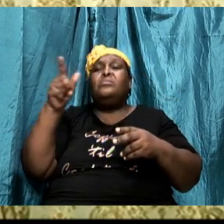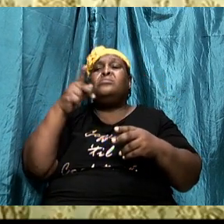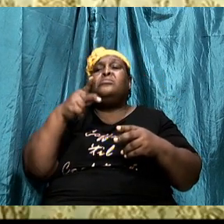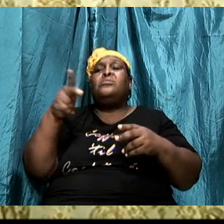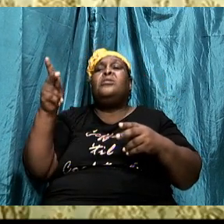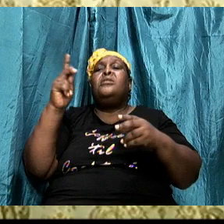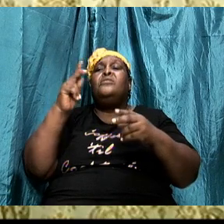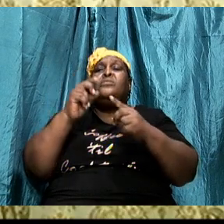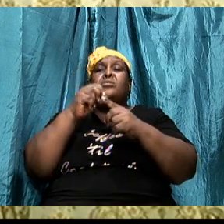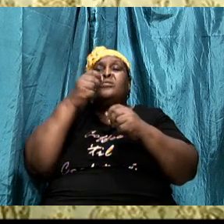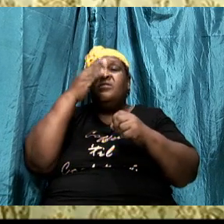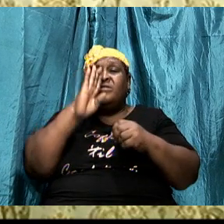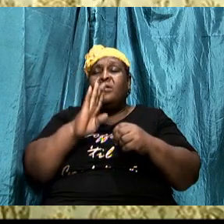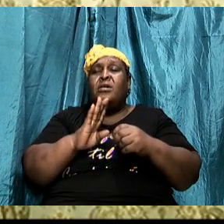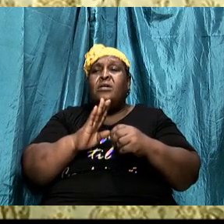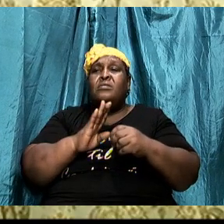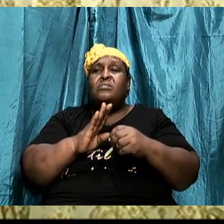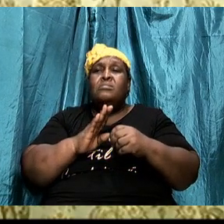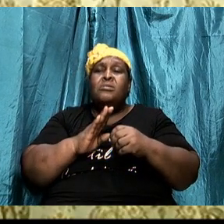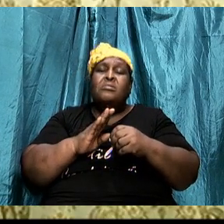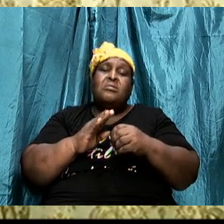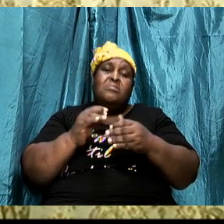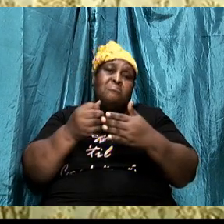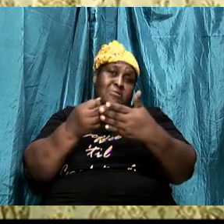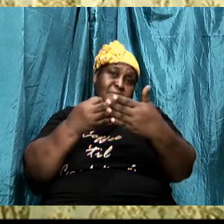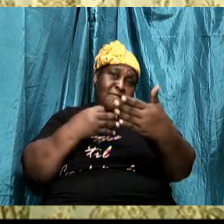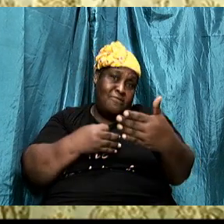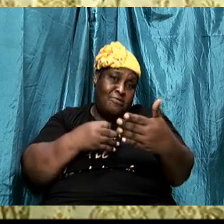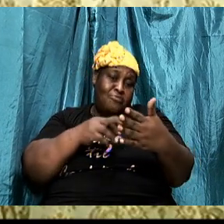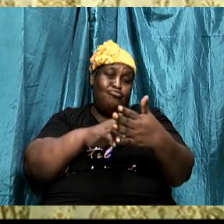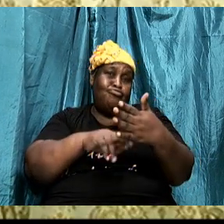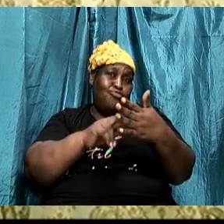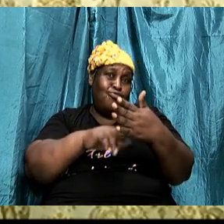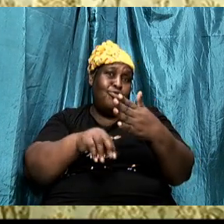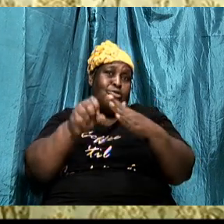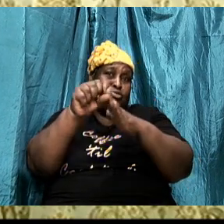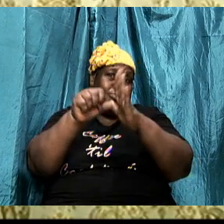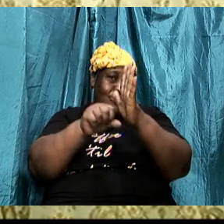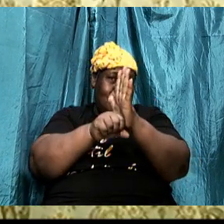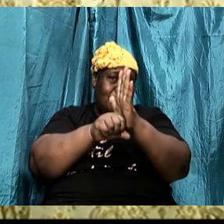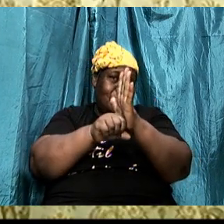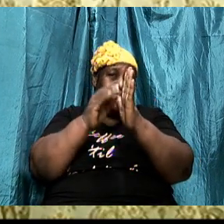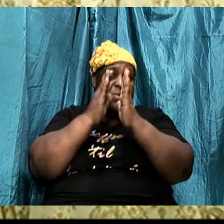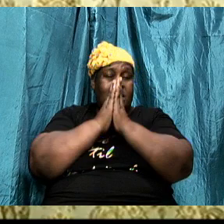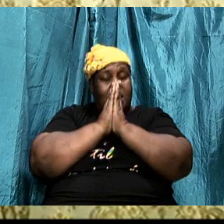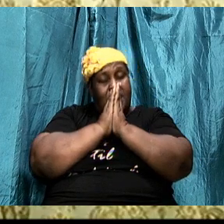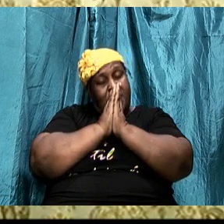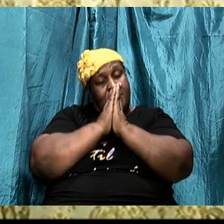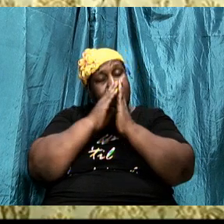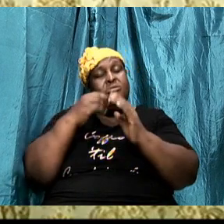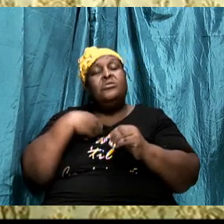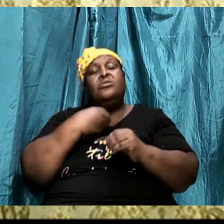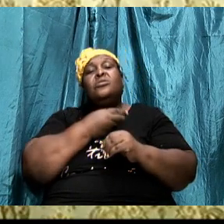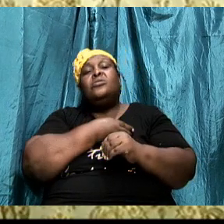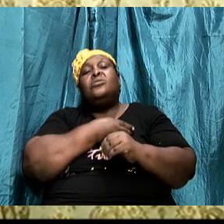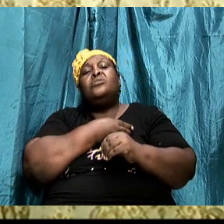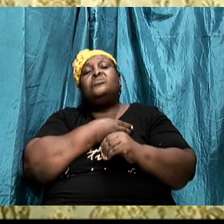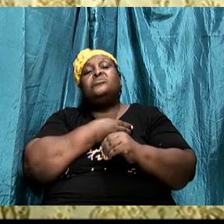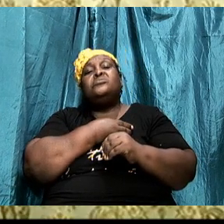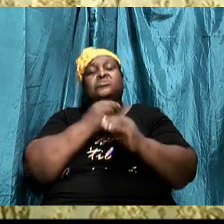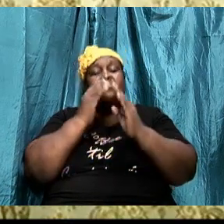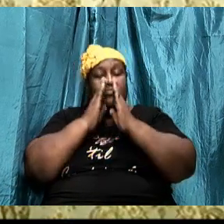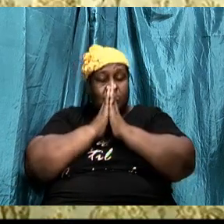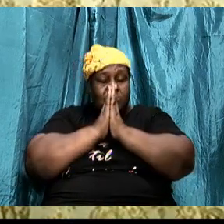way. So before we even look at the scriptures tonight, I'm just going to ask us to bow our heads as I pray.